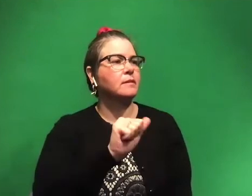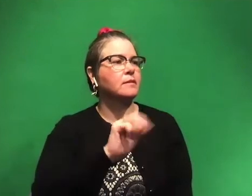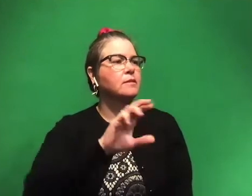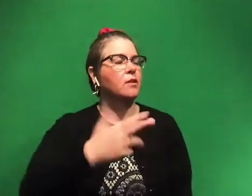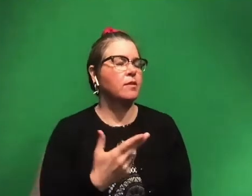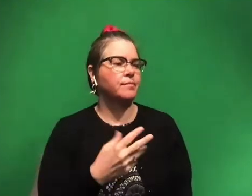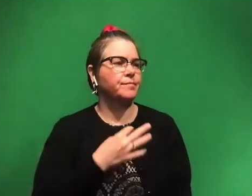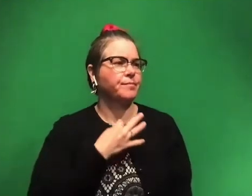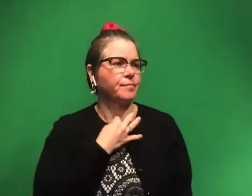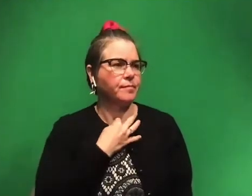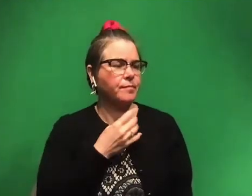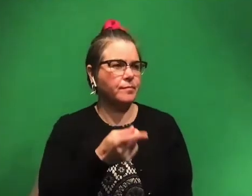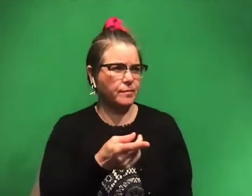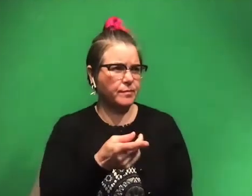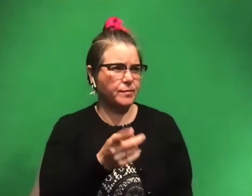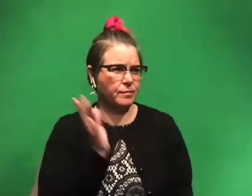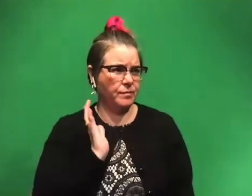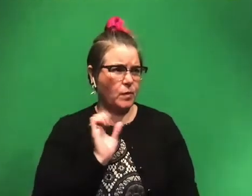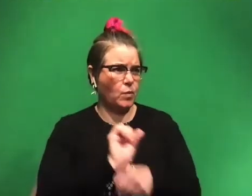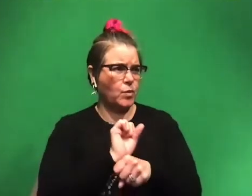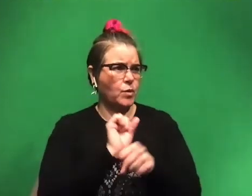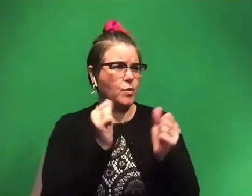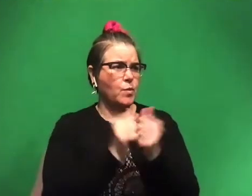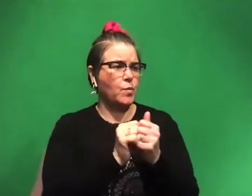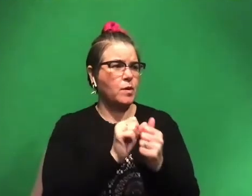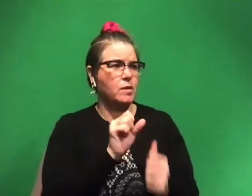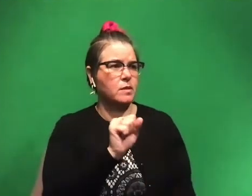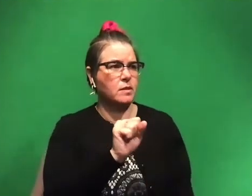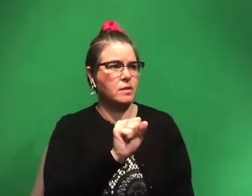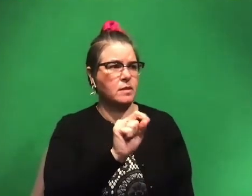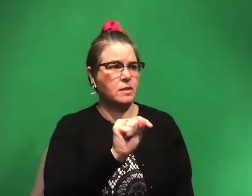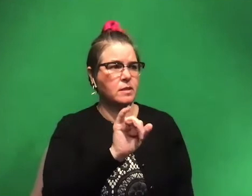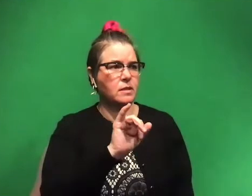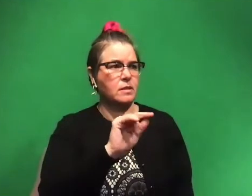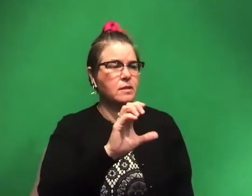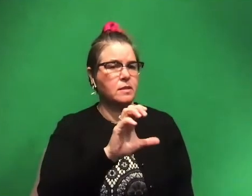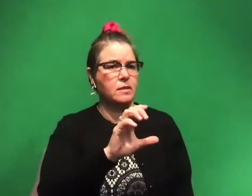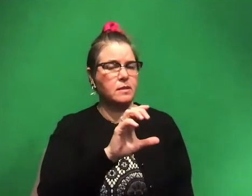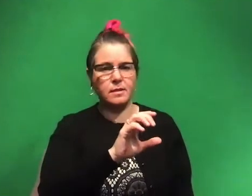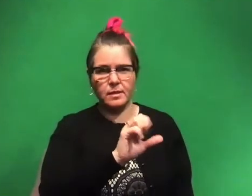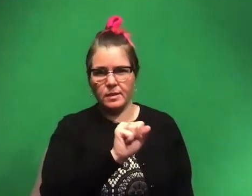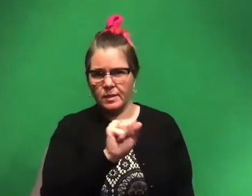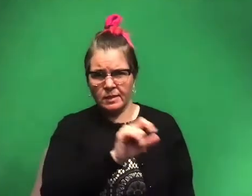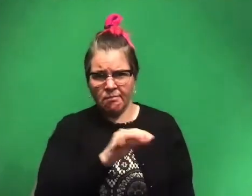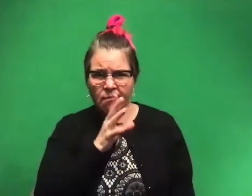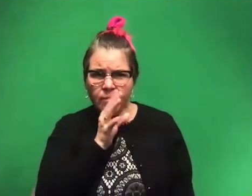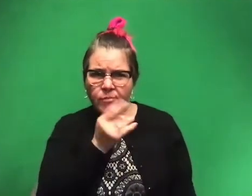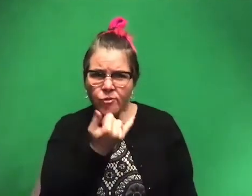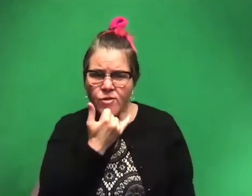like to know, um, have you ever worked with a stigmoloc? Stigmoloc. Oh, okay. Okay. Great.